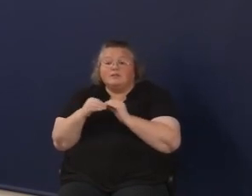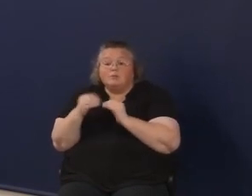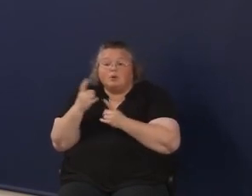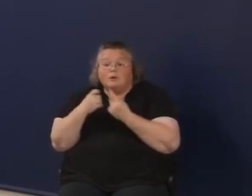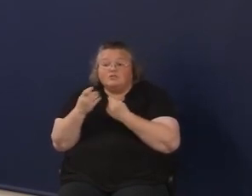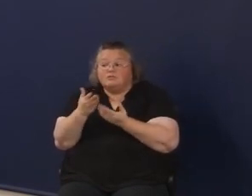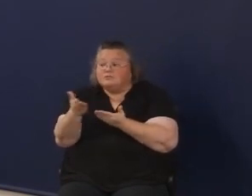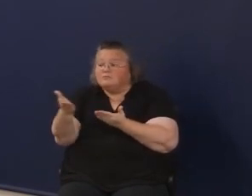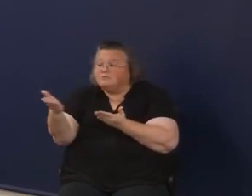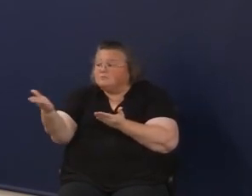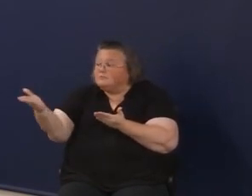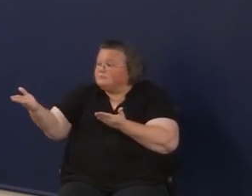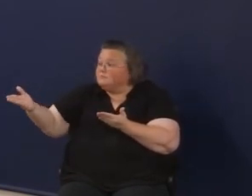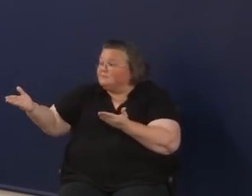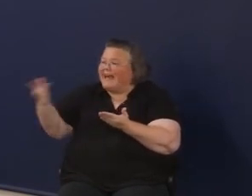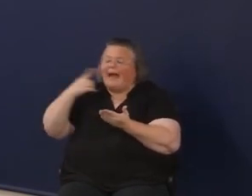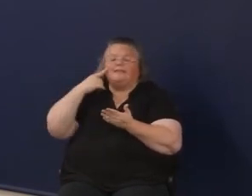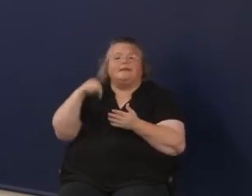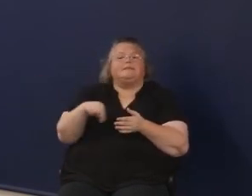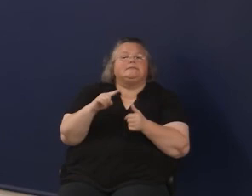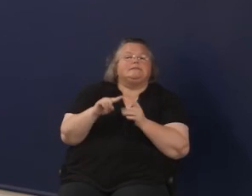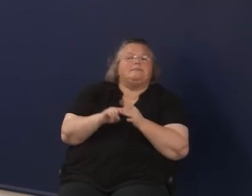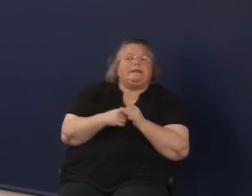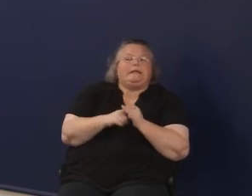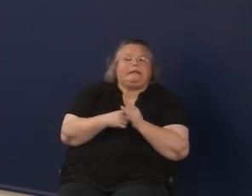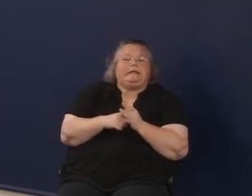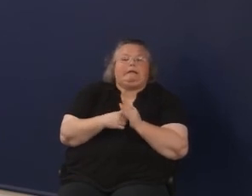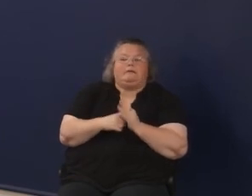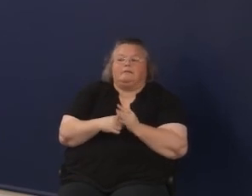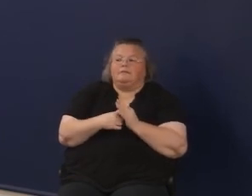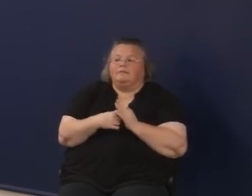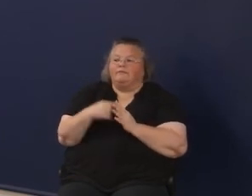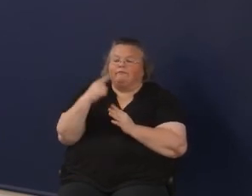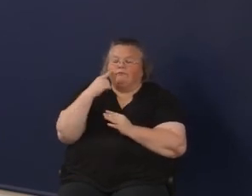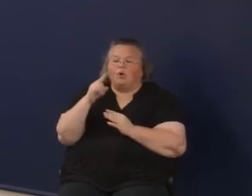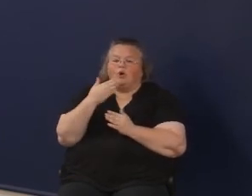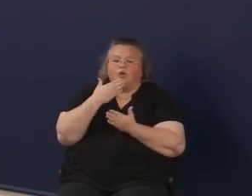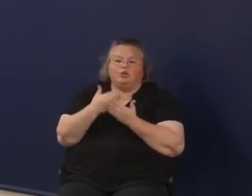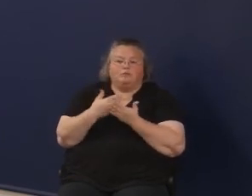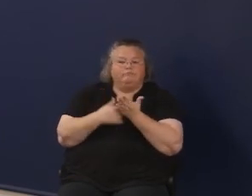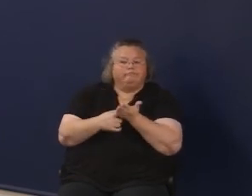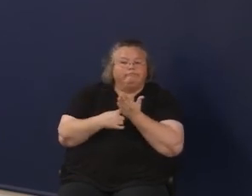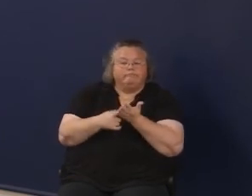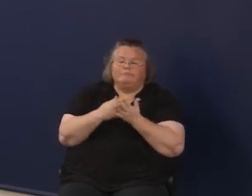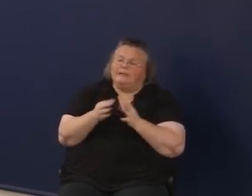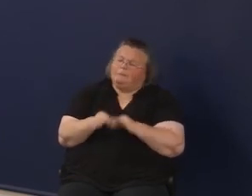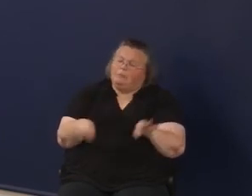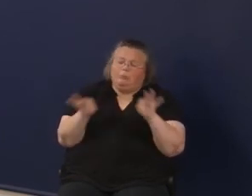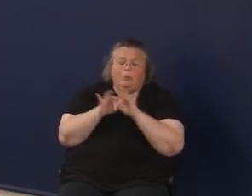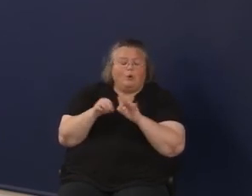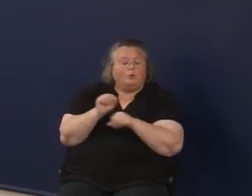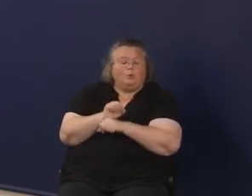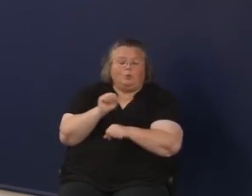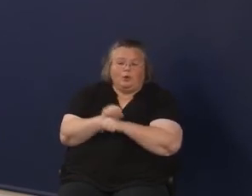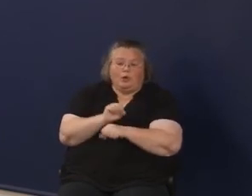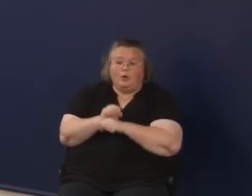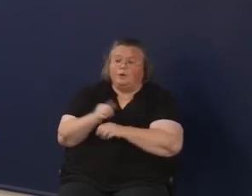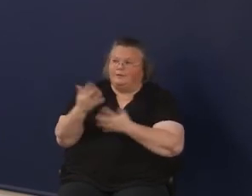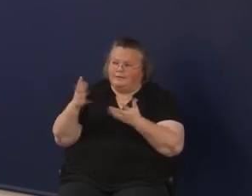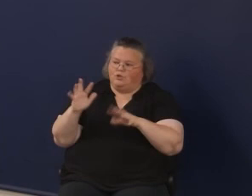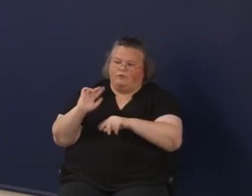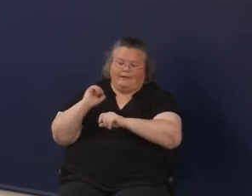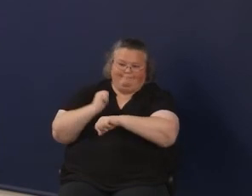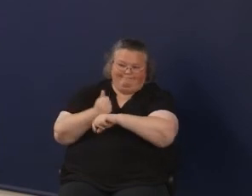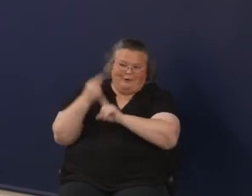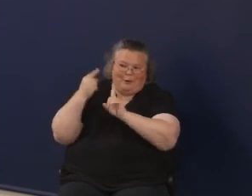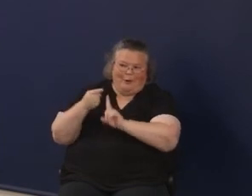questions? I think this is just the beginning of a really important work that we've made a goal. And I know